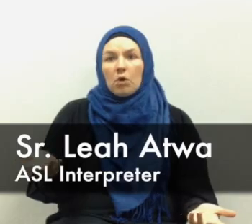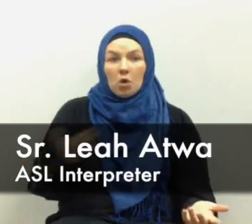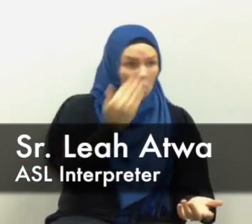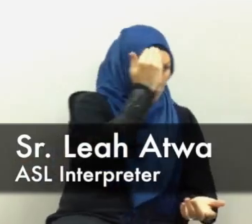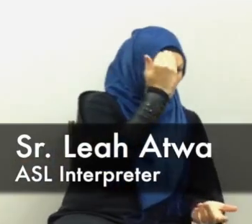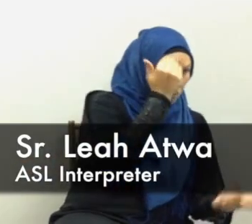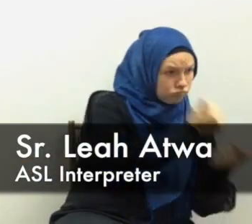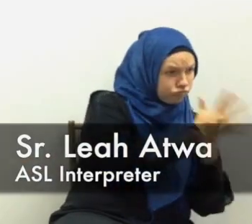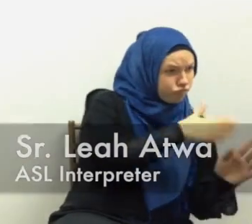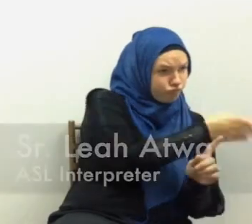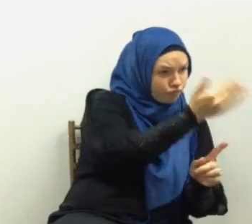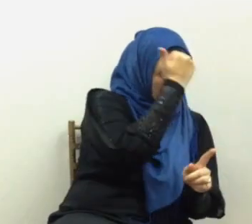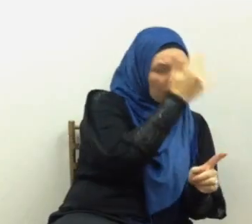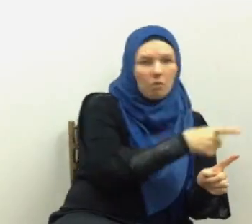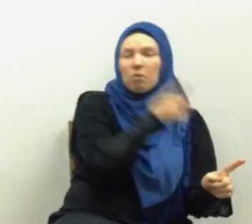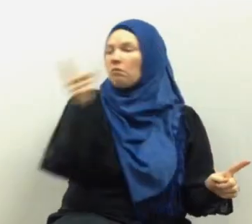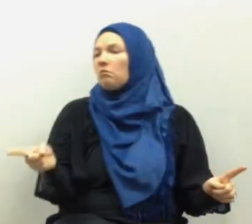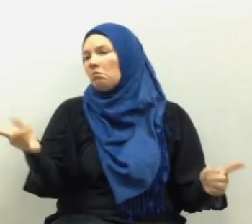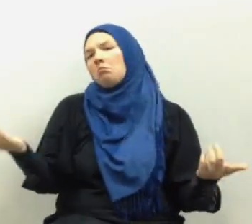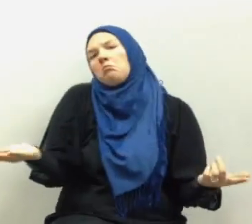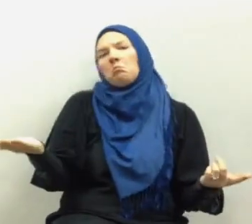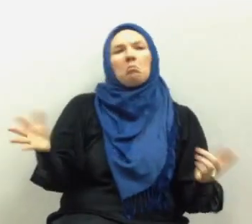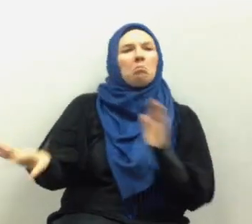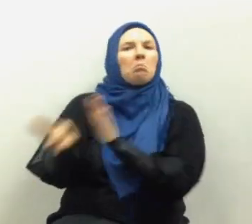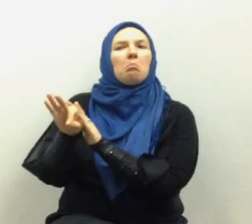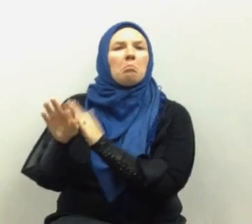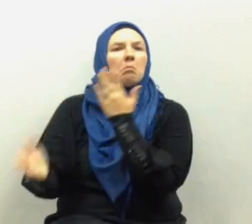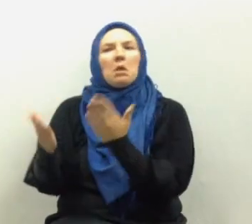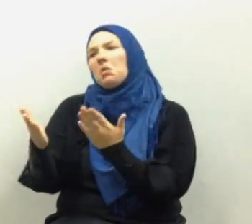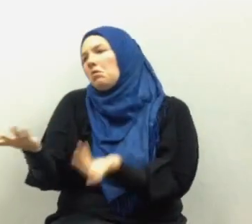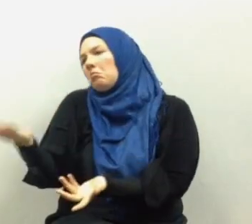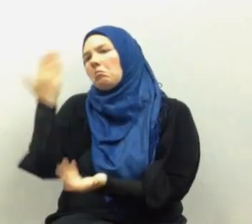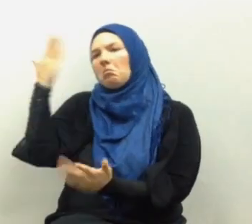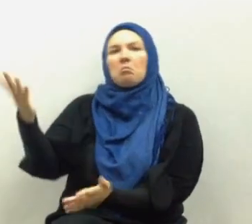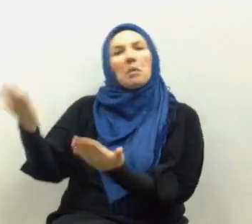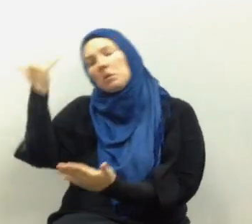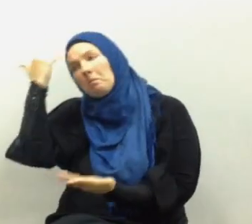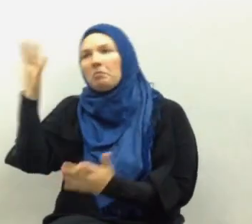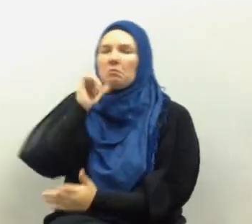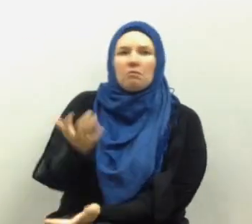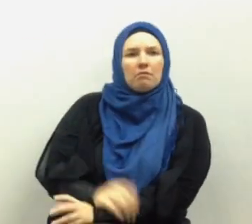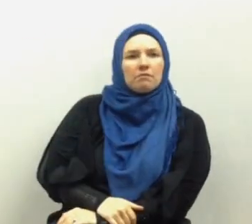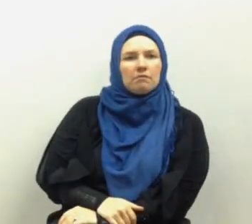the one who knows or the one that you pick because of other reasons